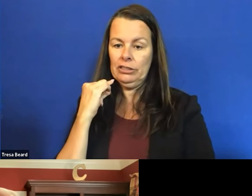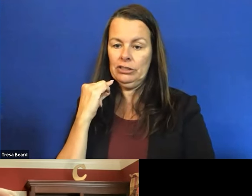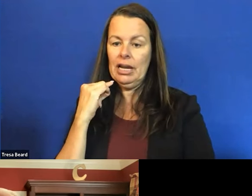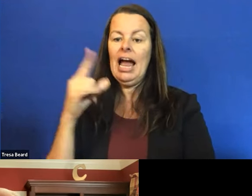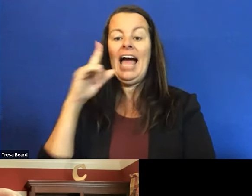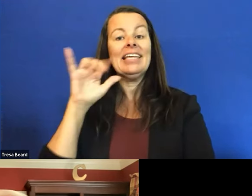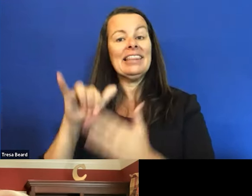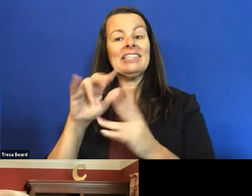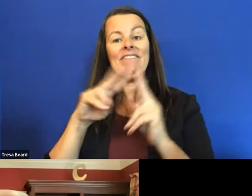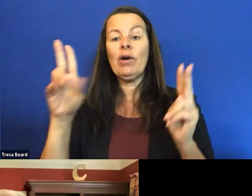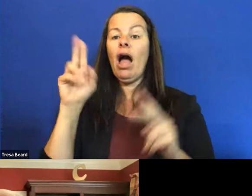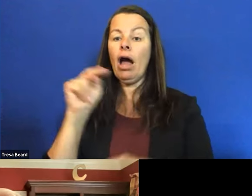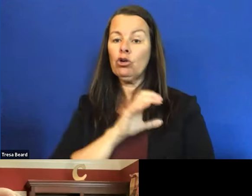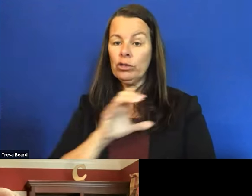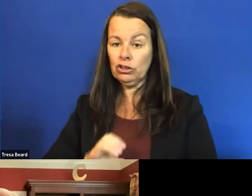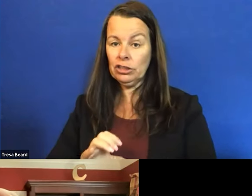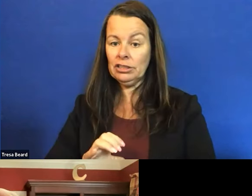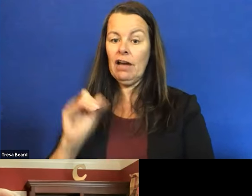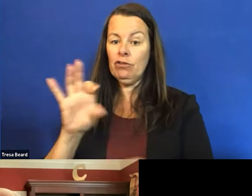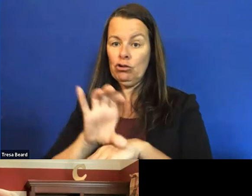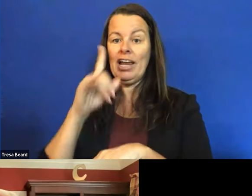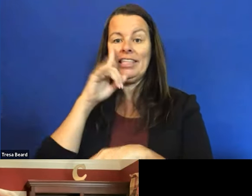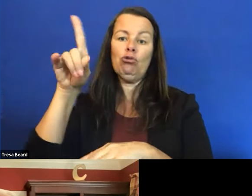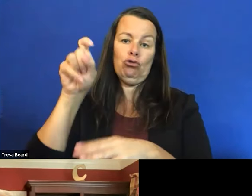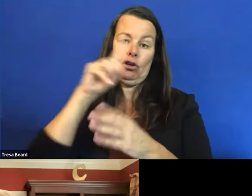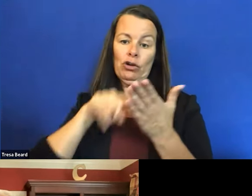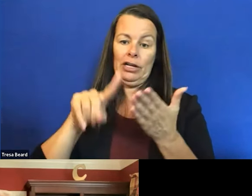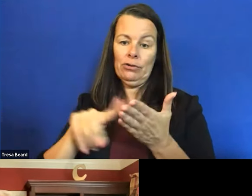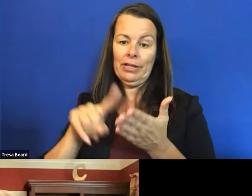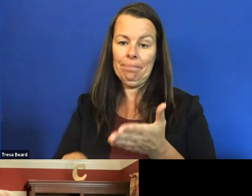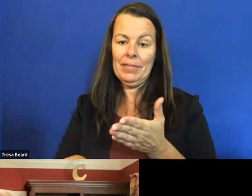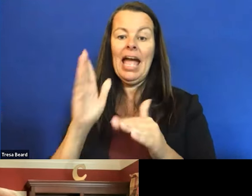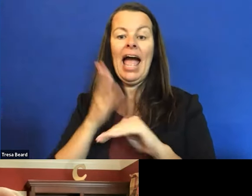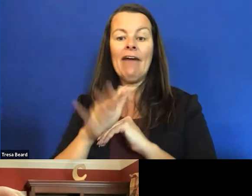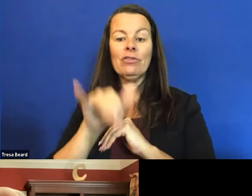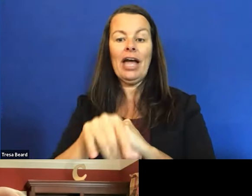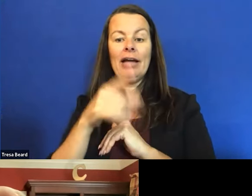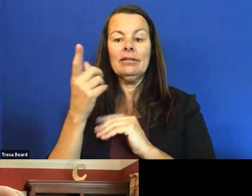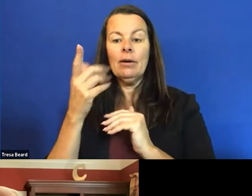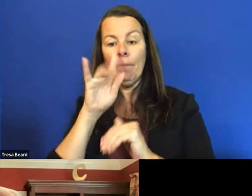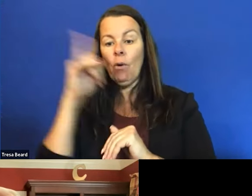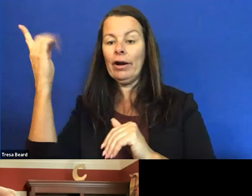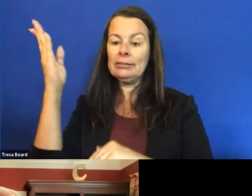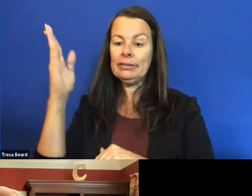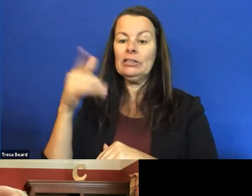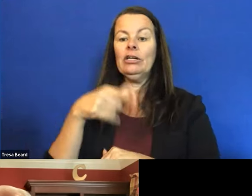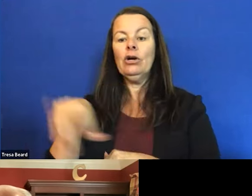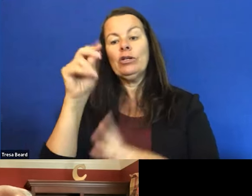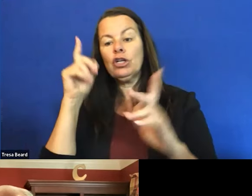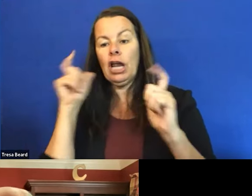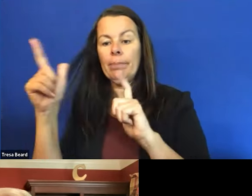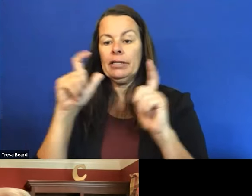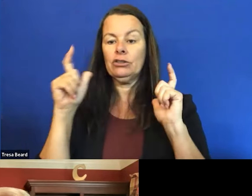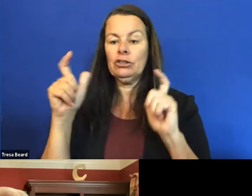his very boring speech, we took a lot of pictures. Um, my wife and I walk him to the door. He's holding her hand. When he gets to the door, he